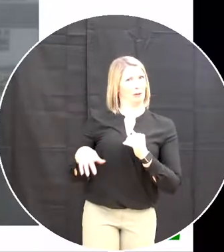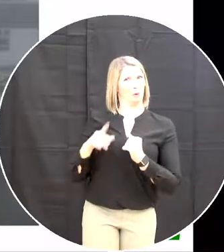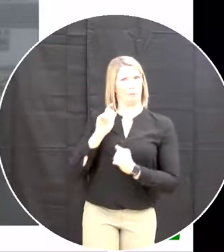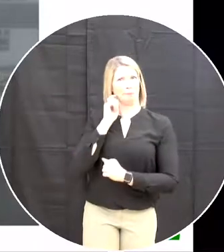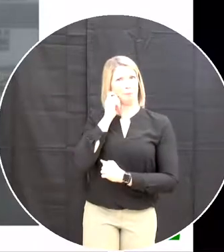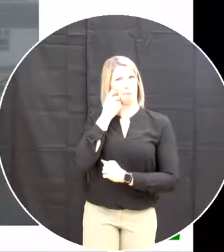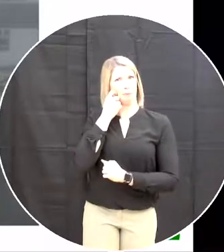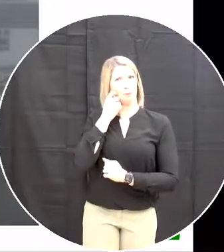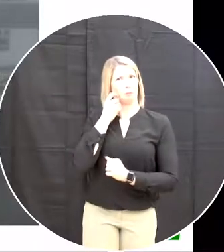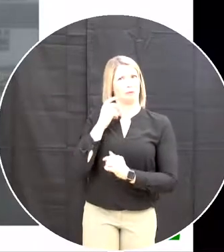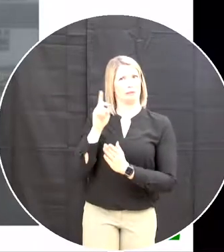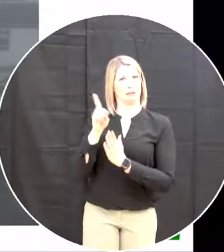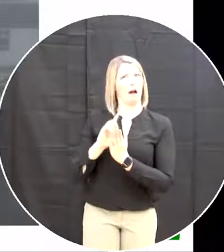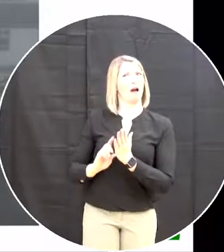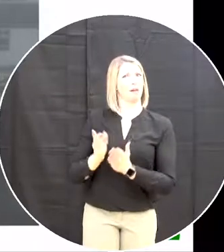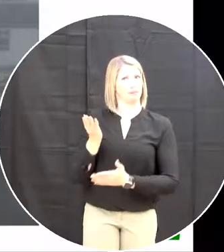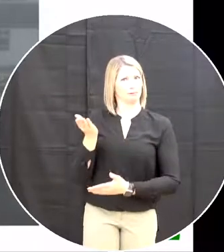observe